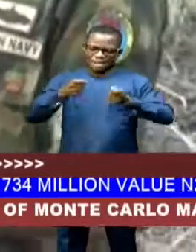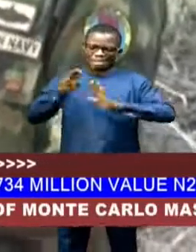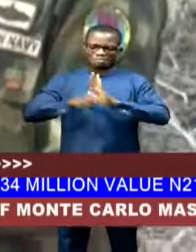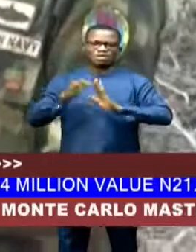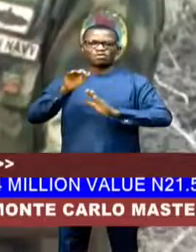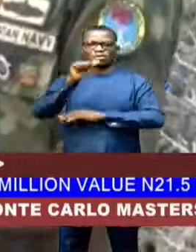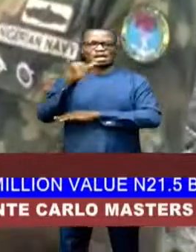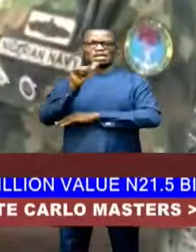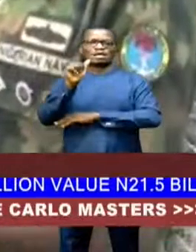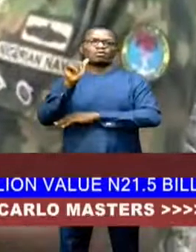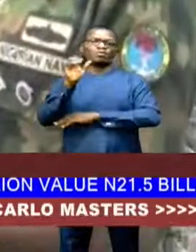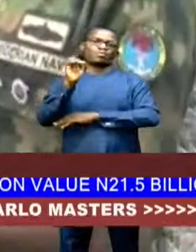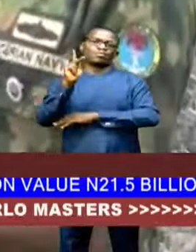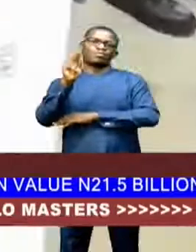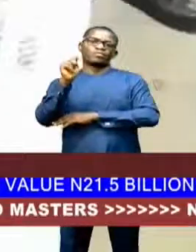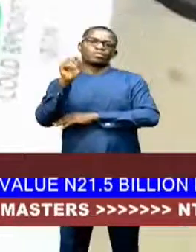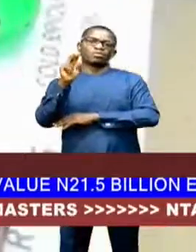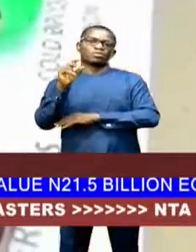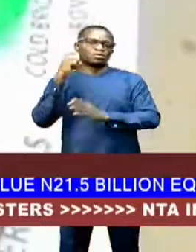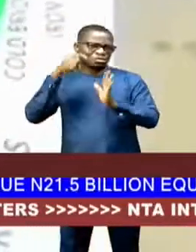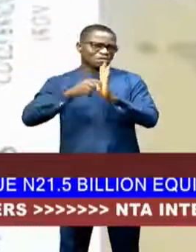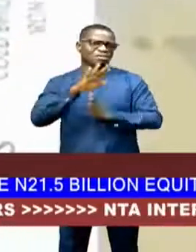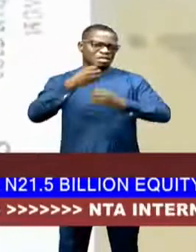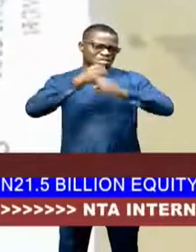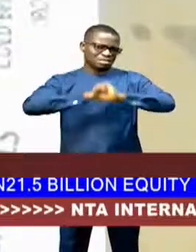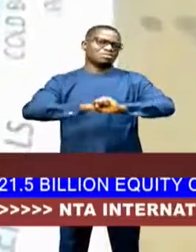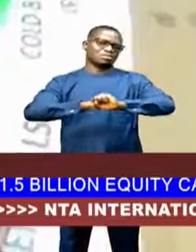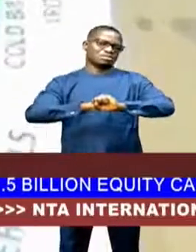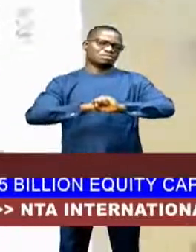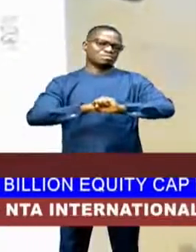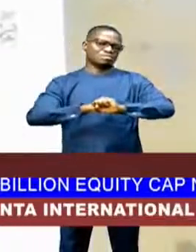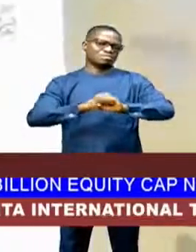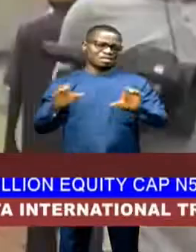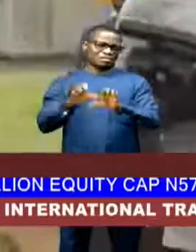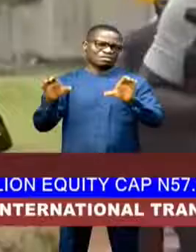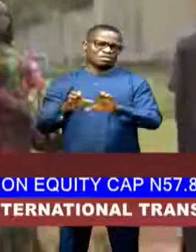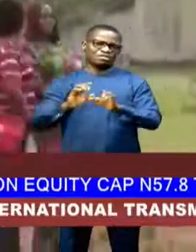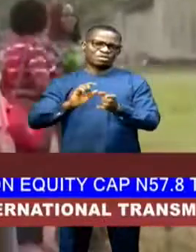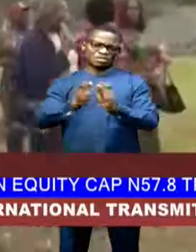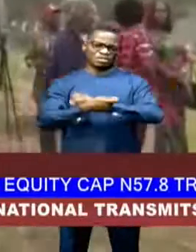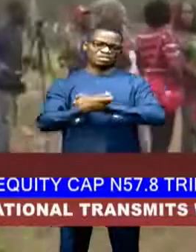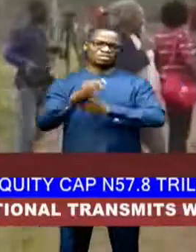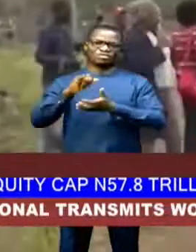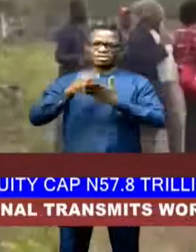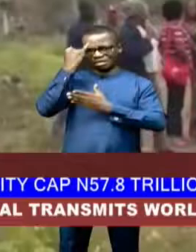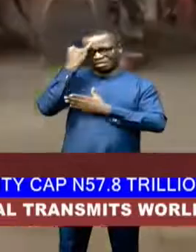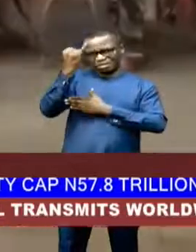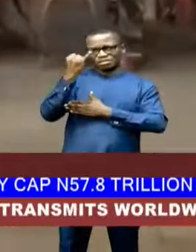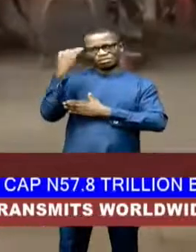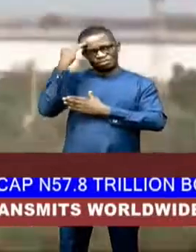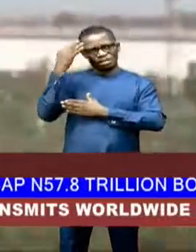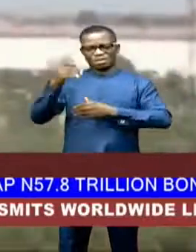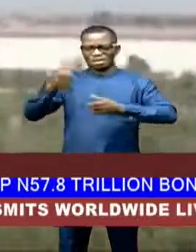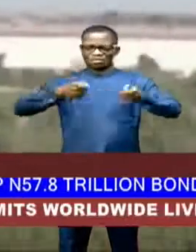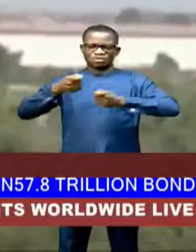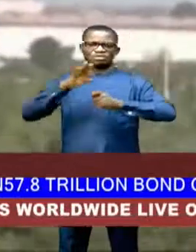Company Limited to reevaluate its security framework in anticipation of the revitalization initiatives beheaded by the administration